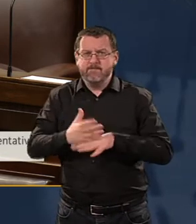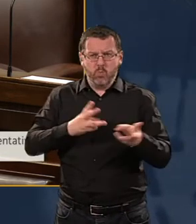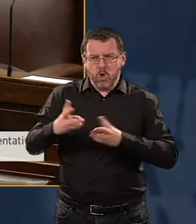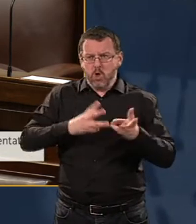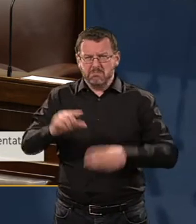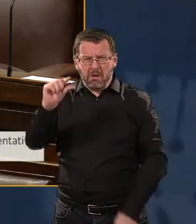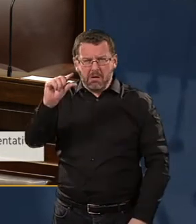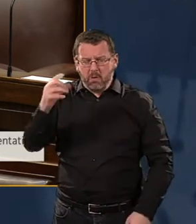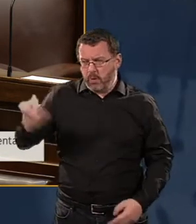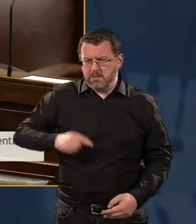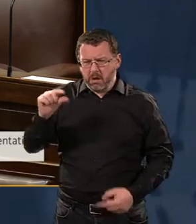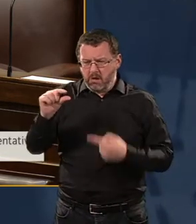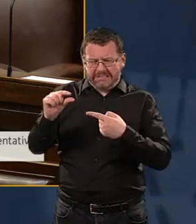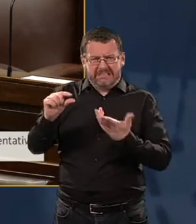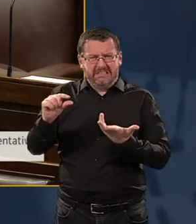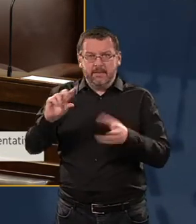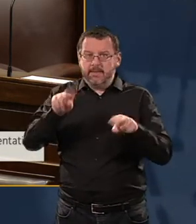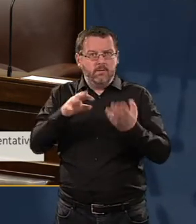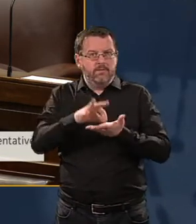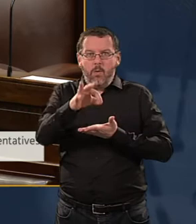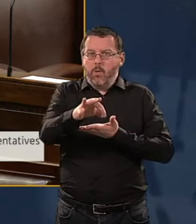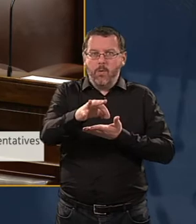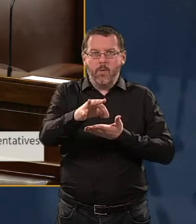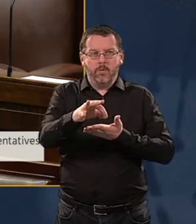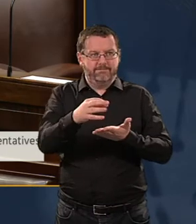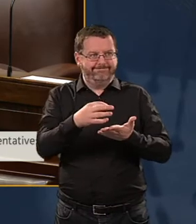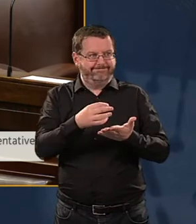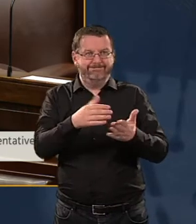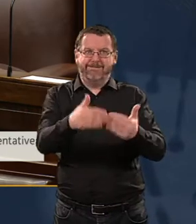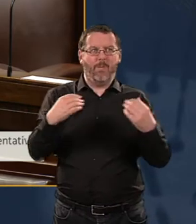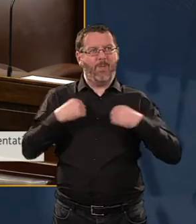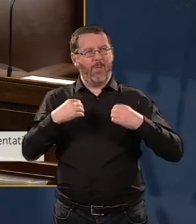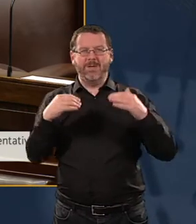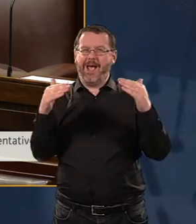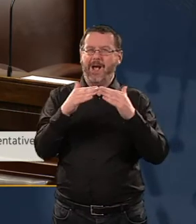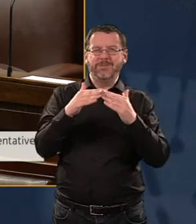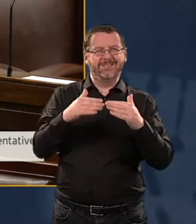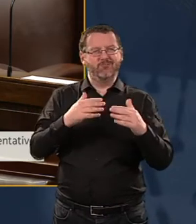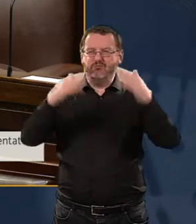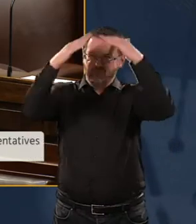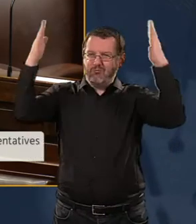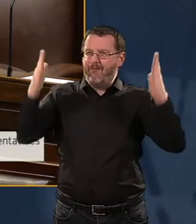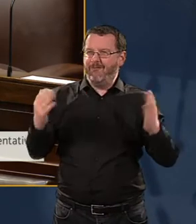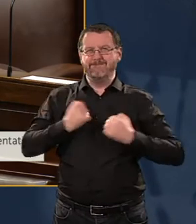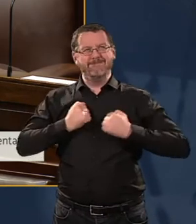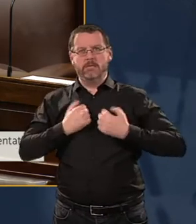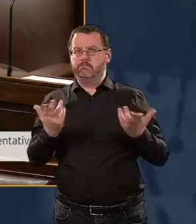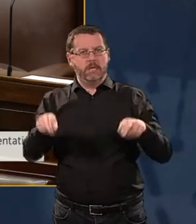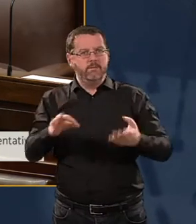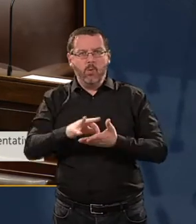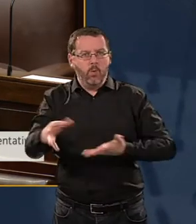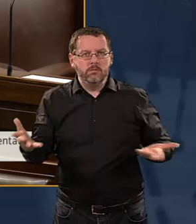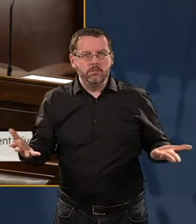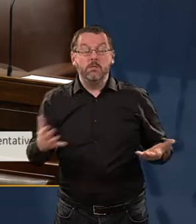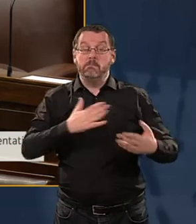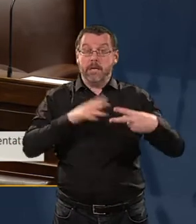pittance and can't afford the cost of putting a roof over their head. I asked you two specific